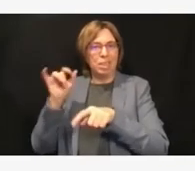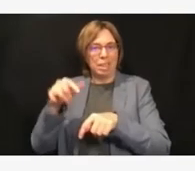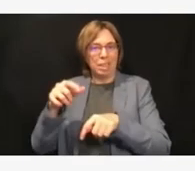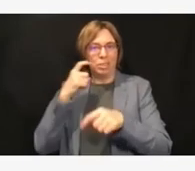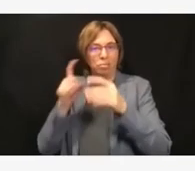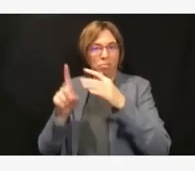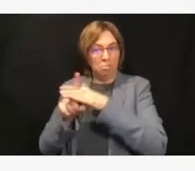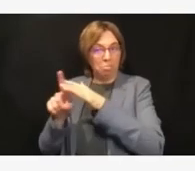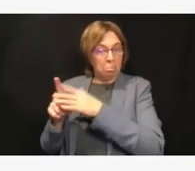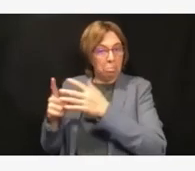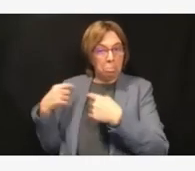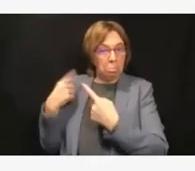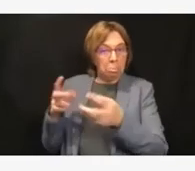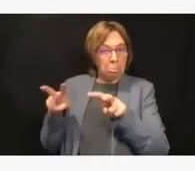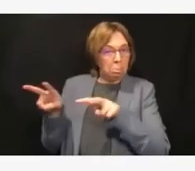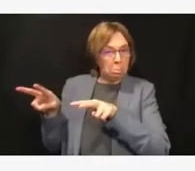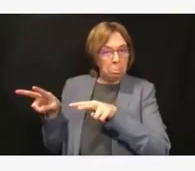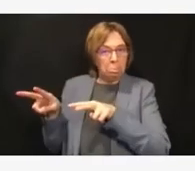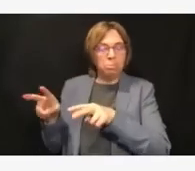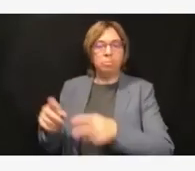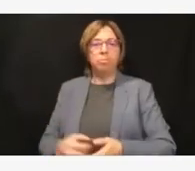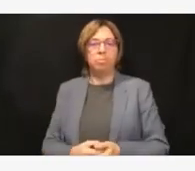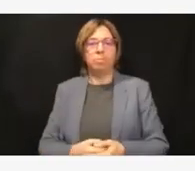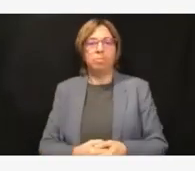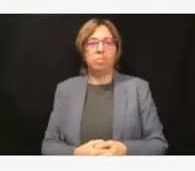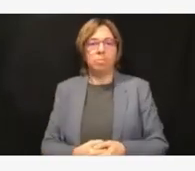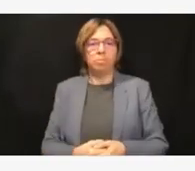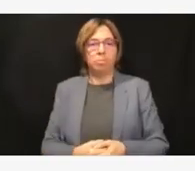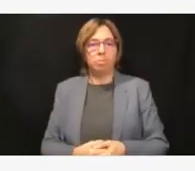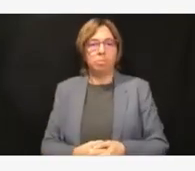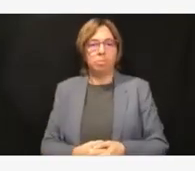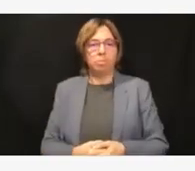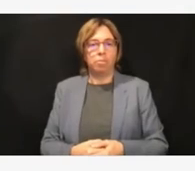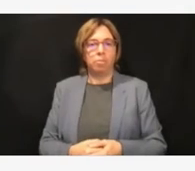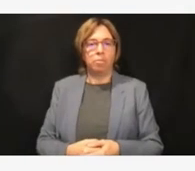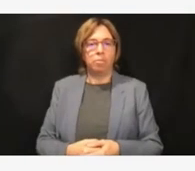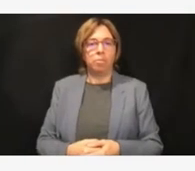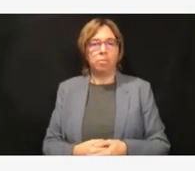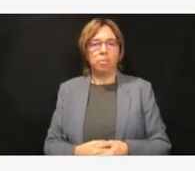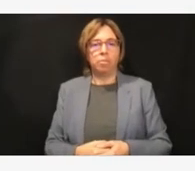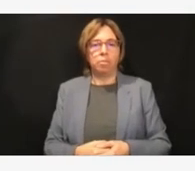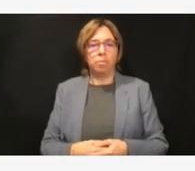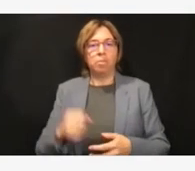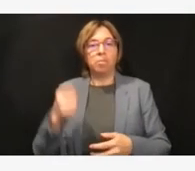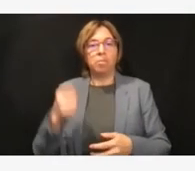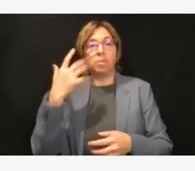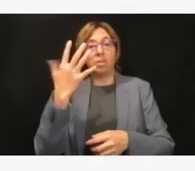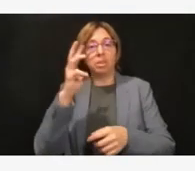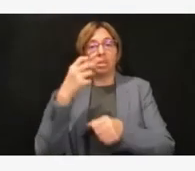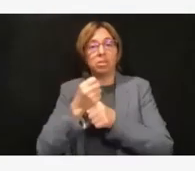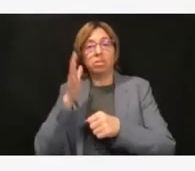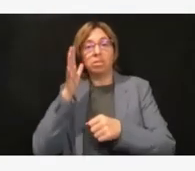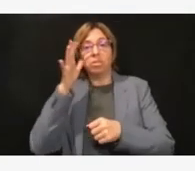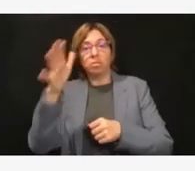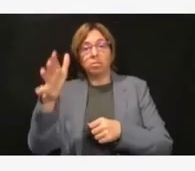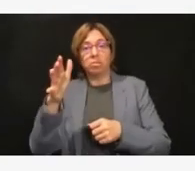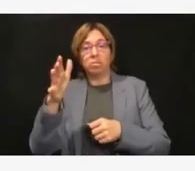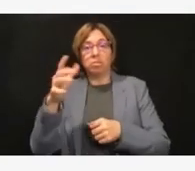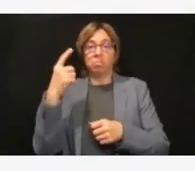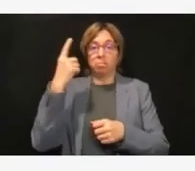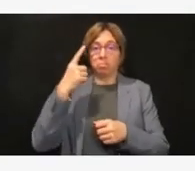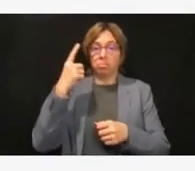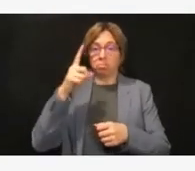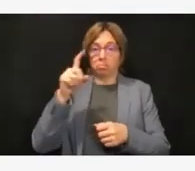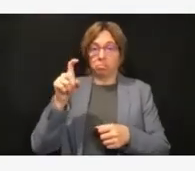a point in the medium-term future, let's say in the next five or six years, where you two feel like your shoulders can relax, where